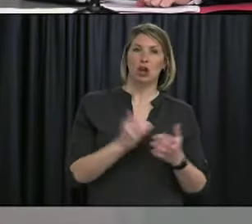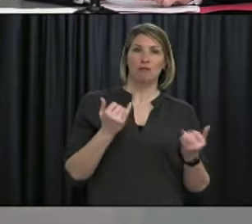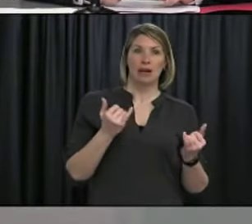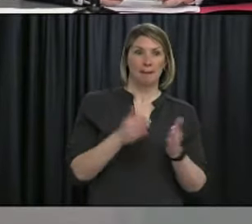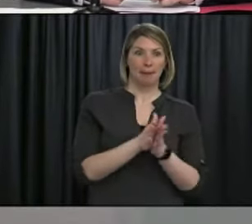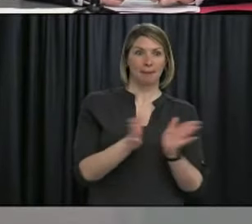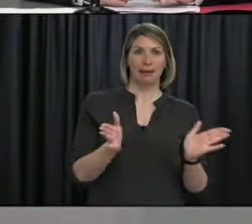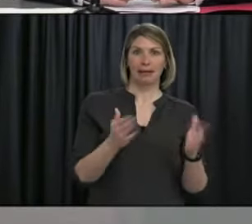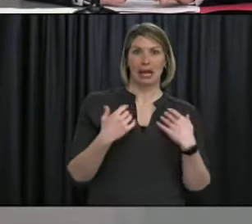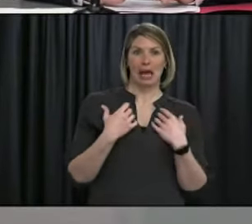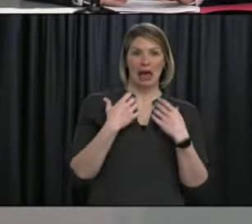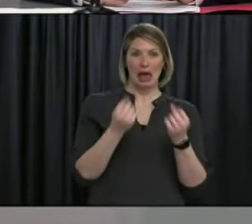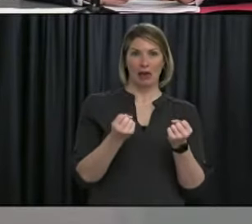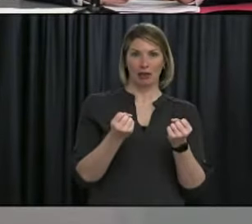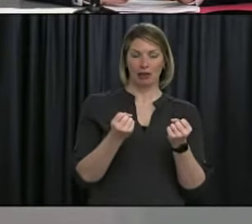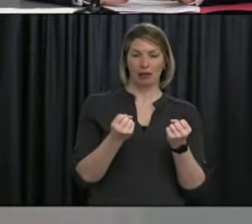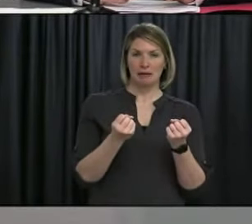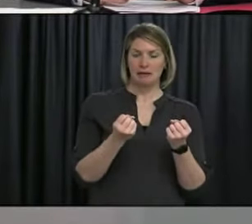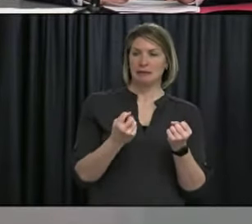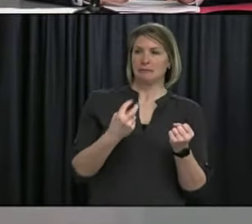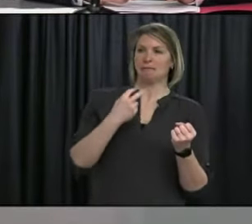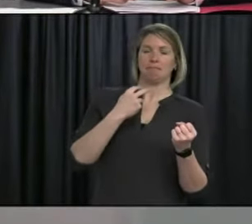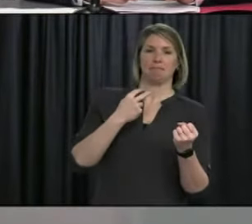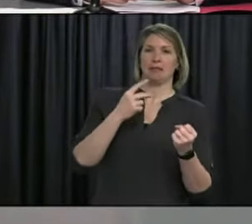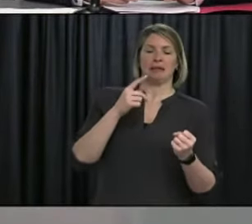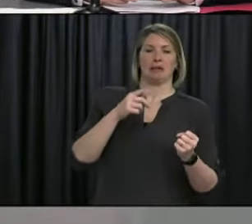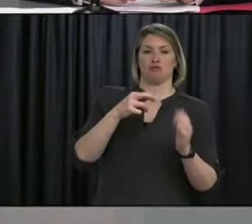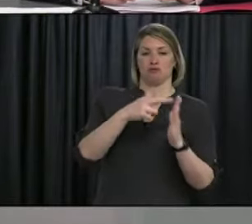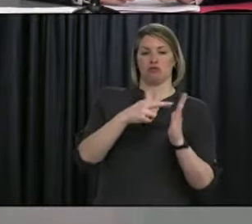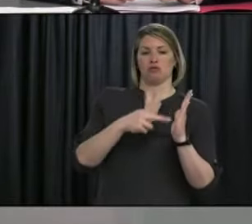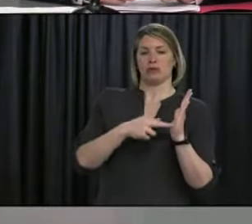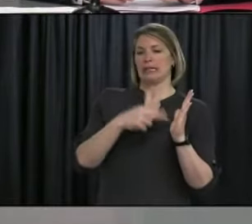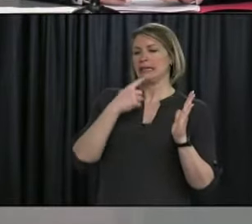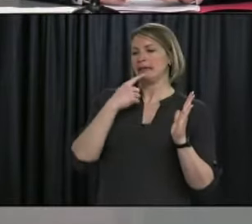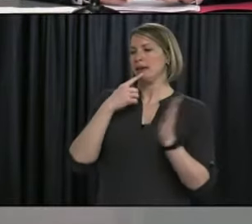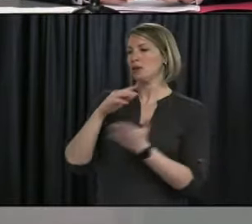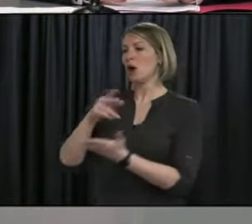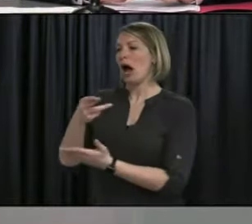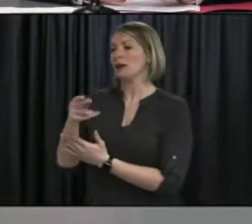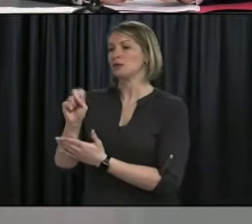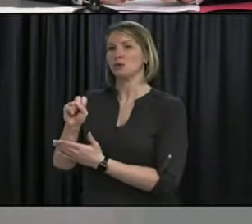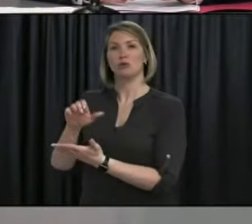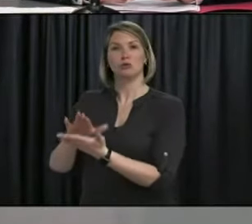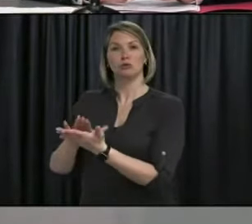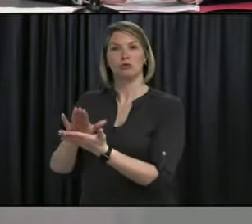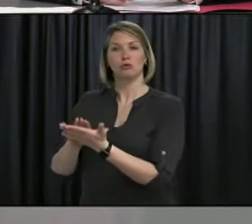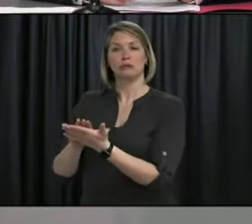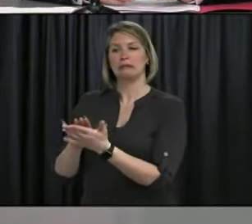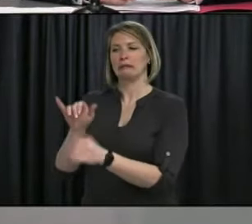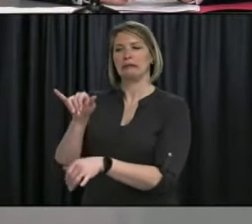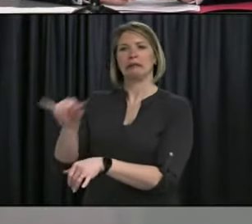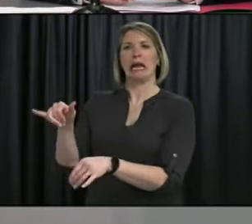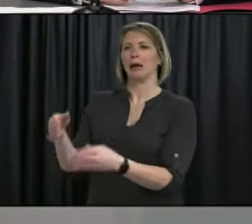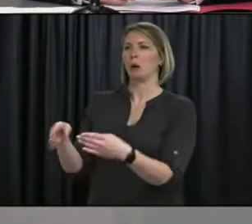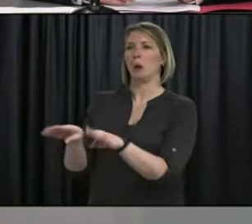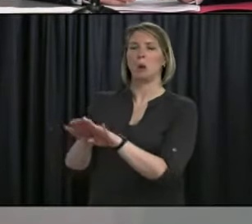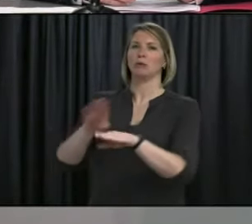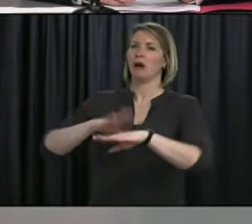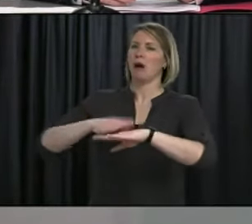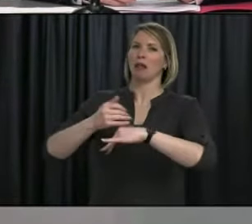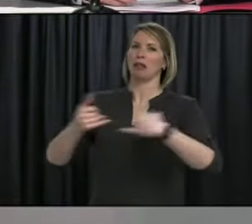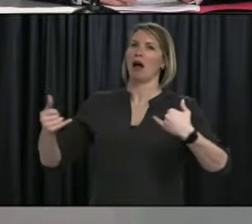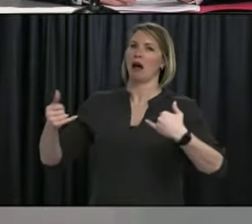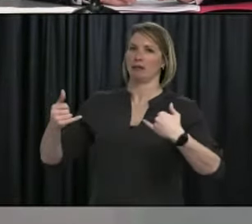can't resume in person. Dr. Fitzgerald, do you expect to change that guidance at all over the next couple of months